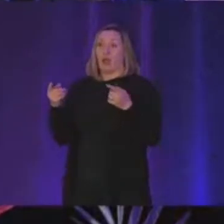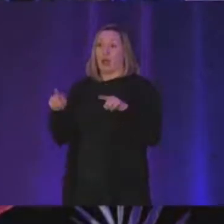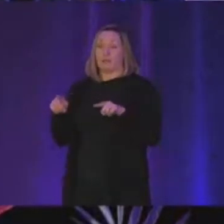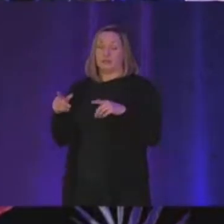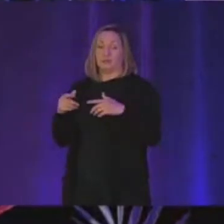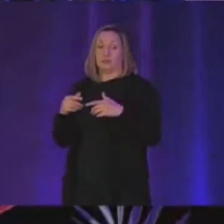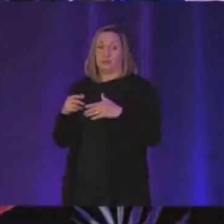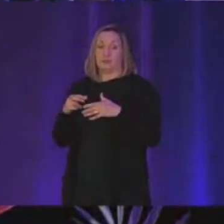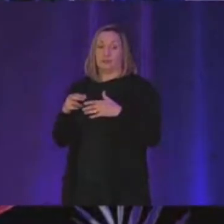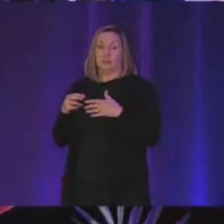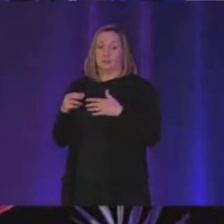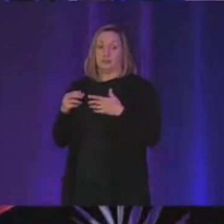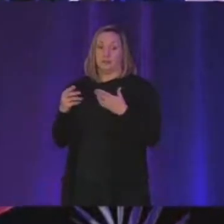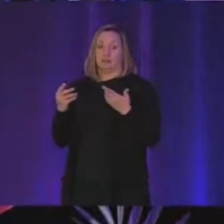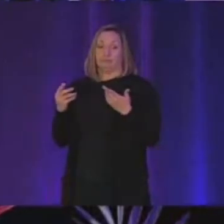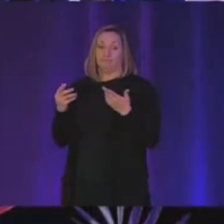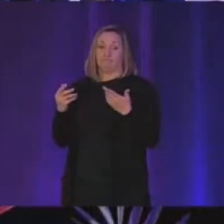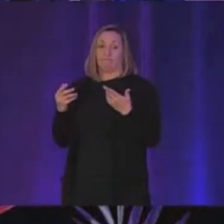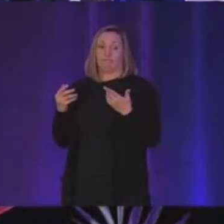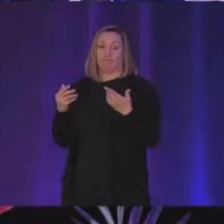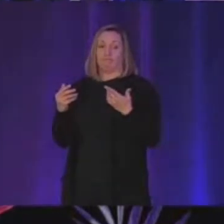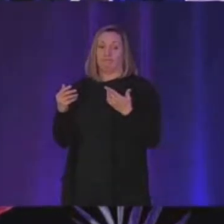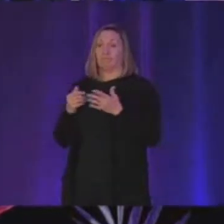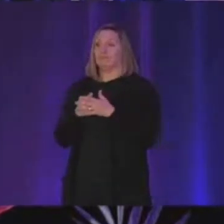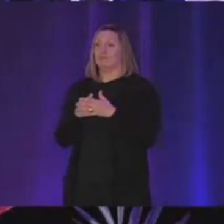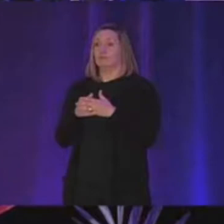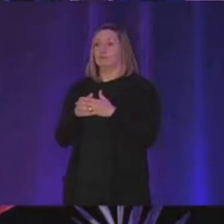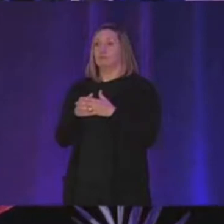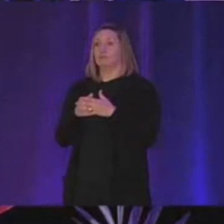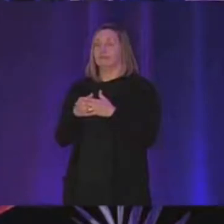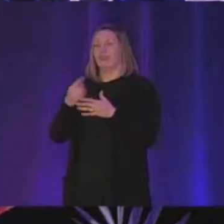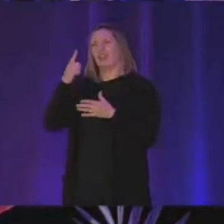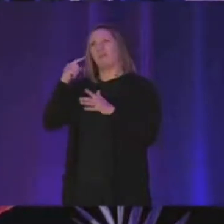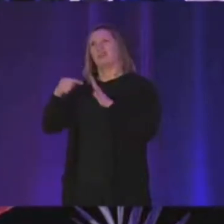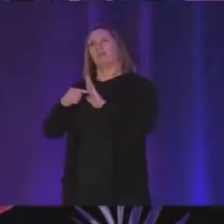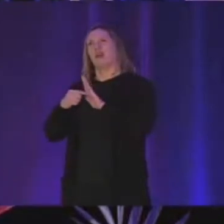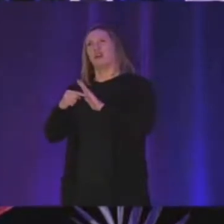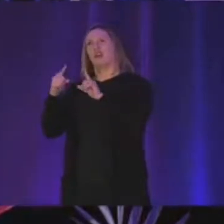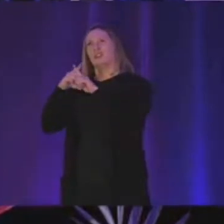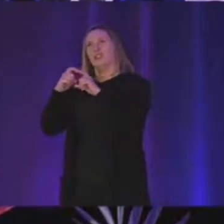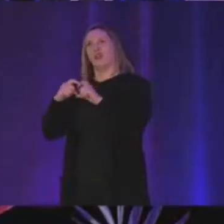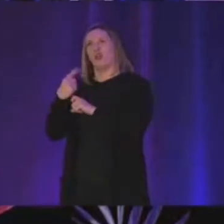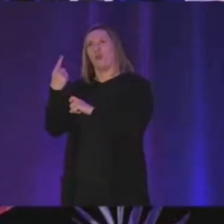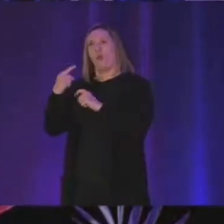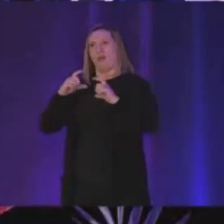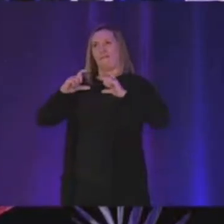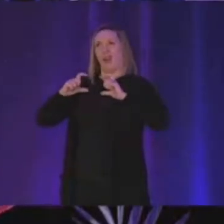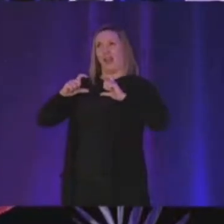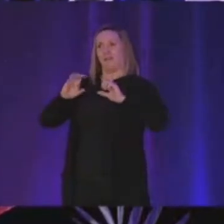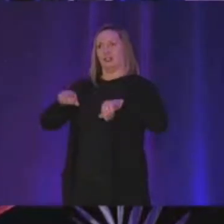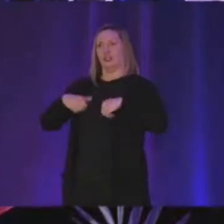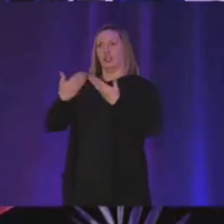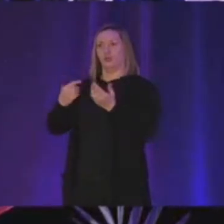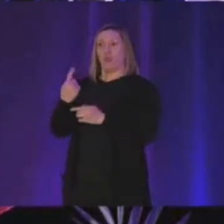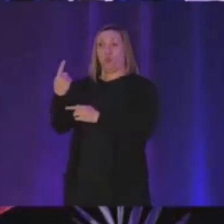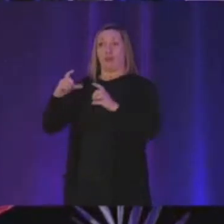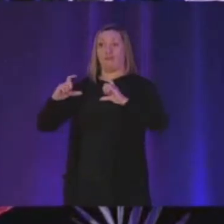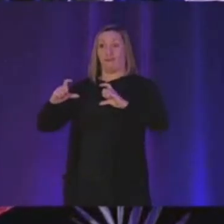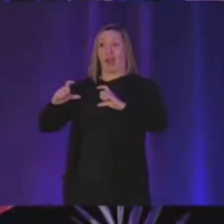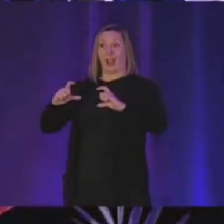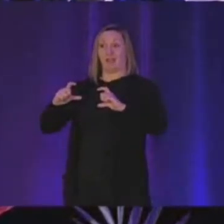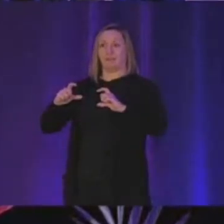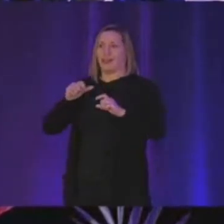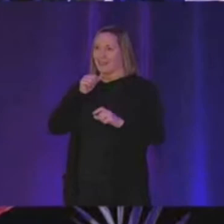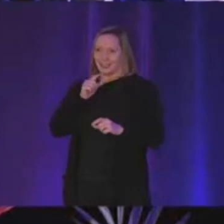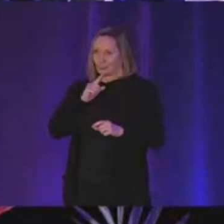is that uh the mental model where like decoding one frames uh gives you one frame back doesn't actually hold true